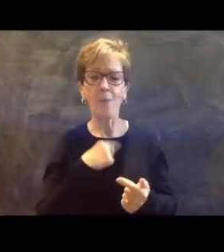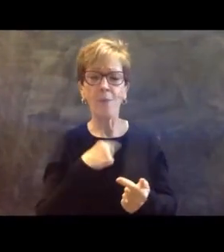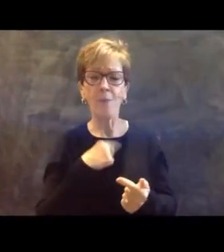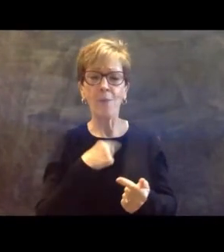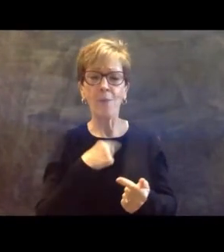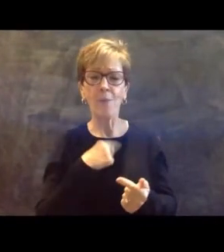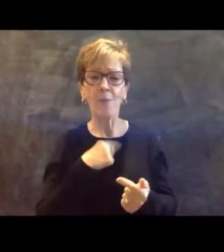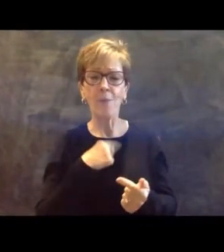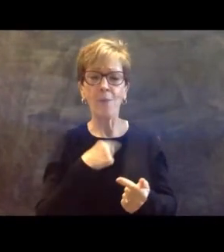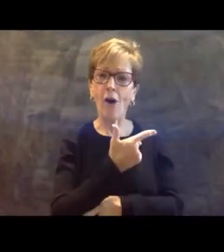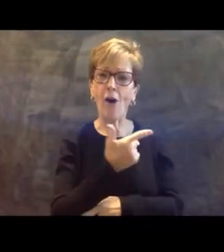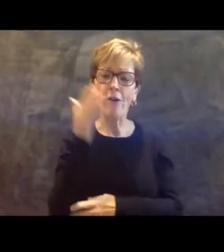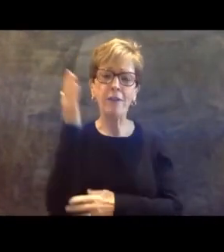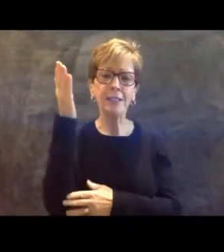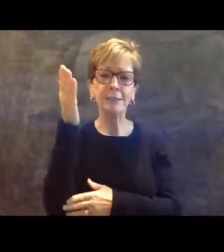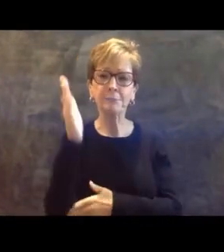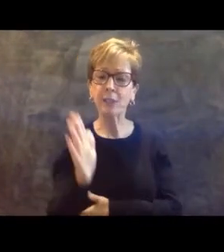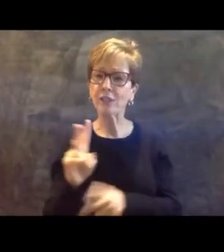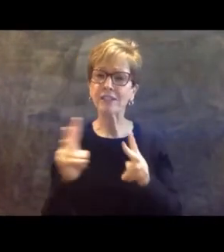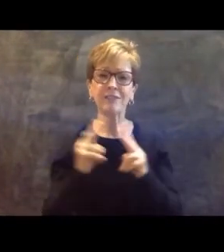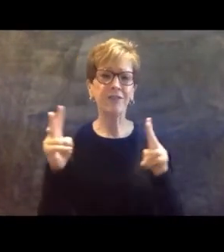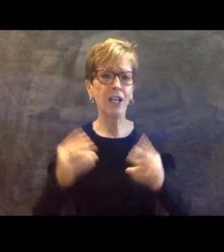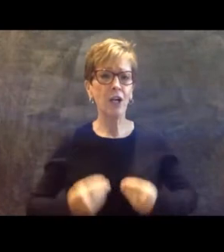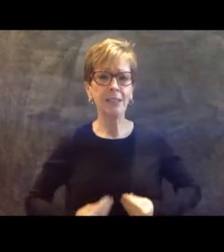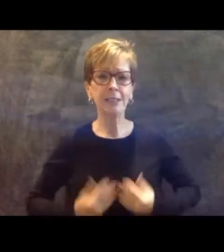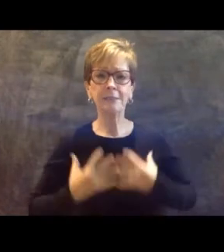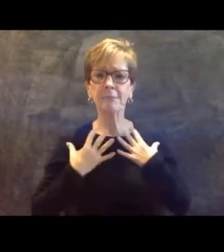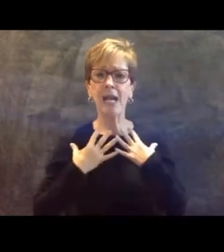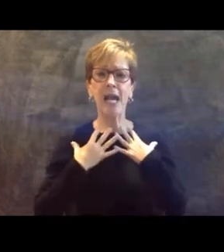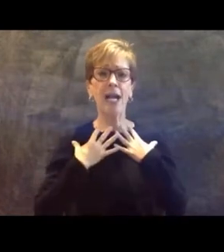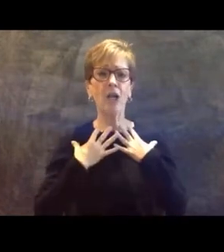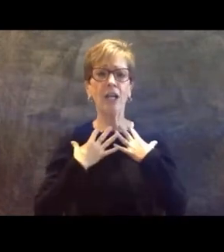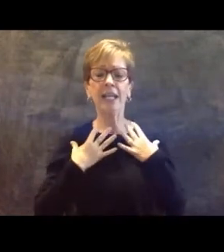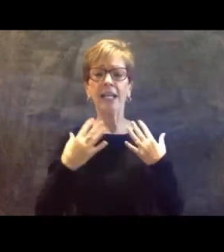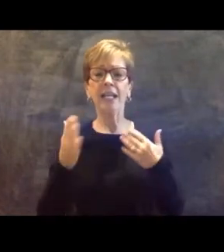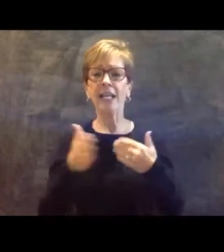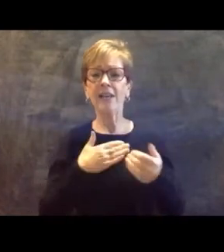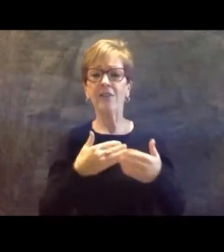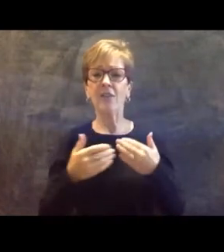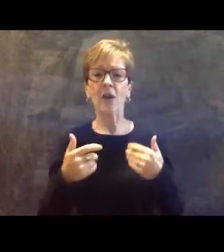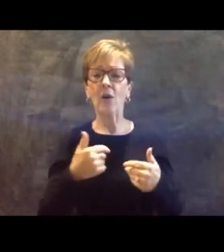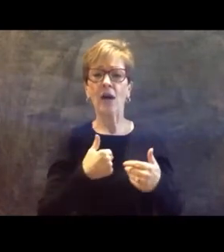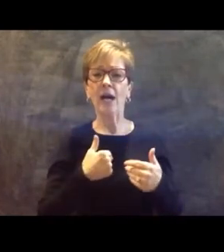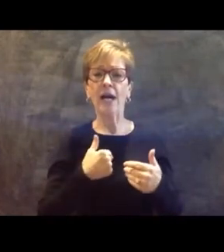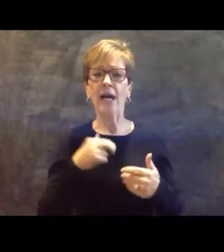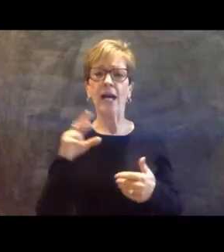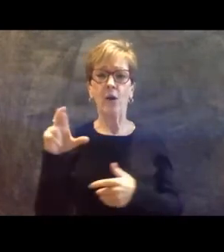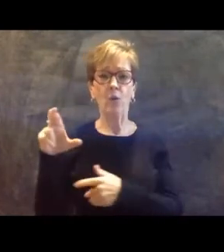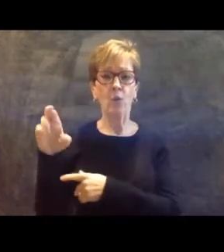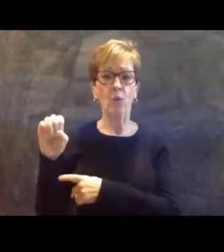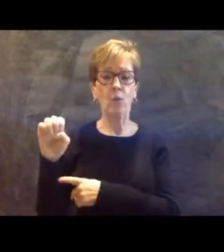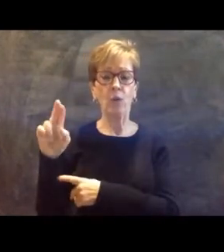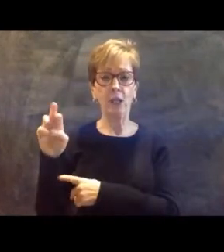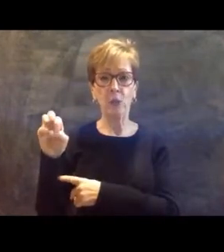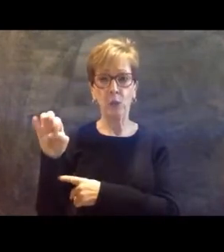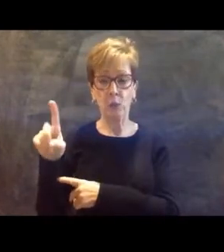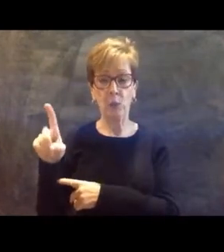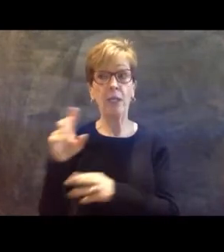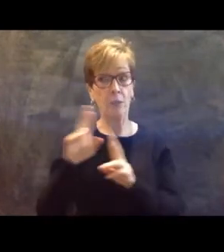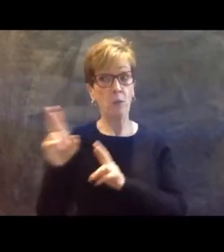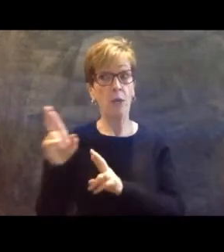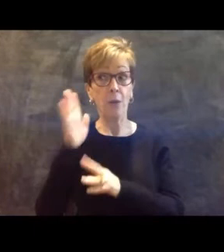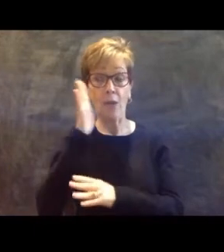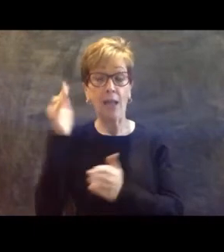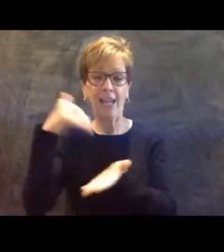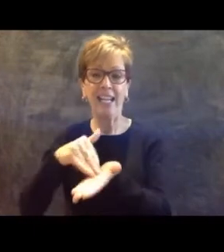inspiring, even though I've renewed and getting ready to renew again. I've been a national